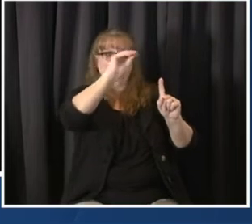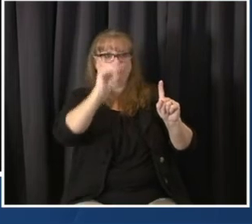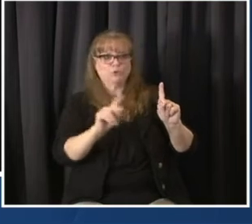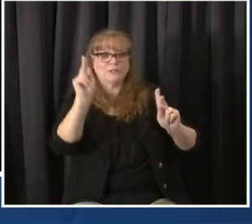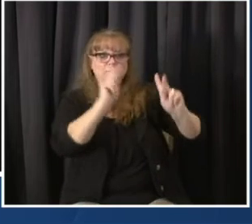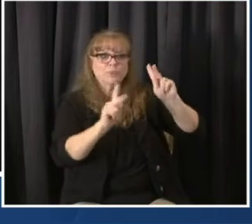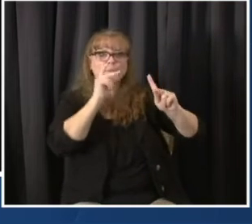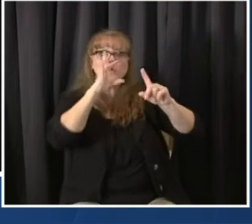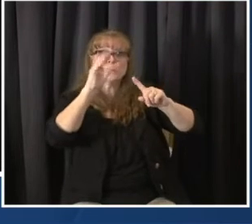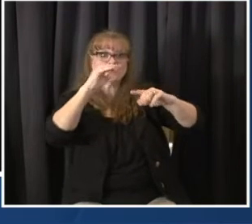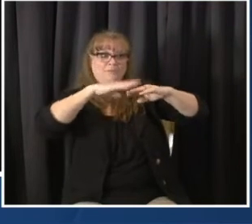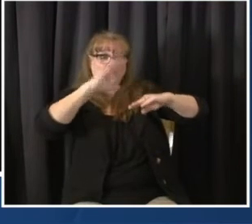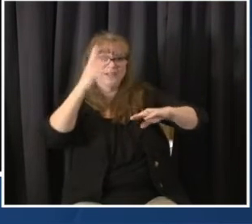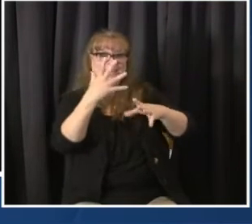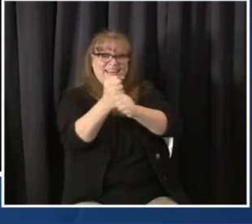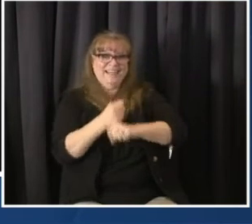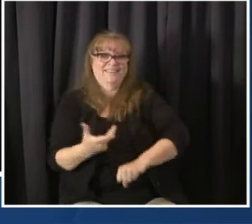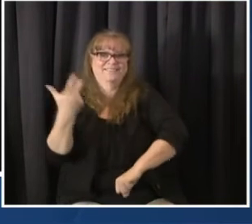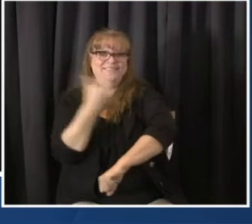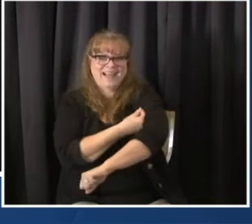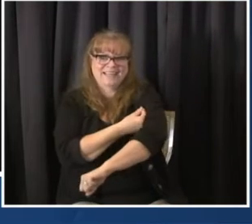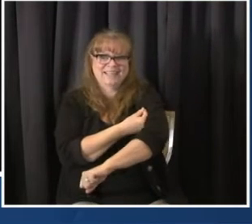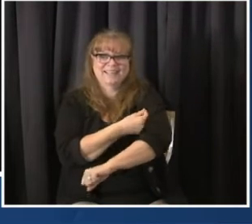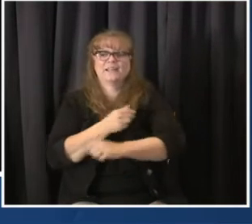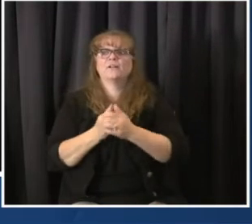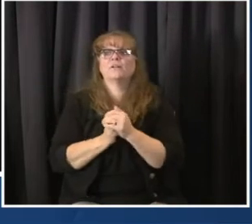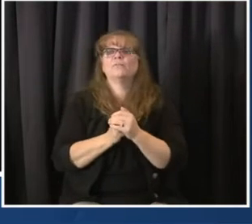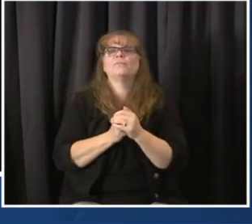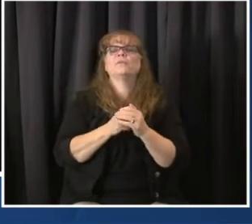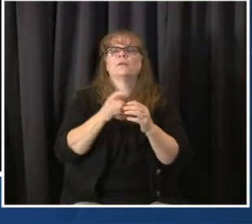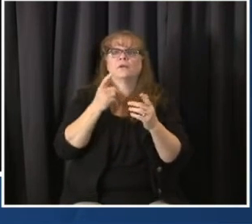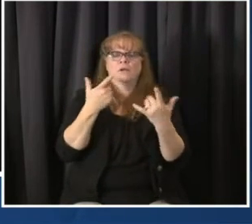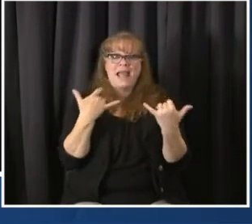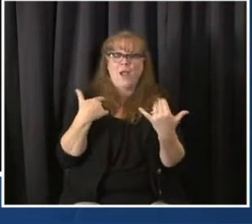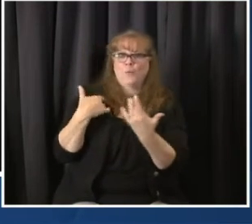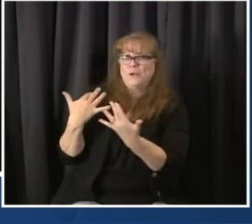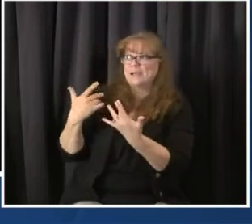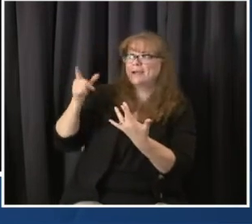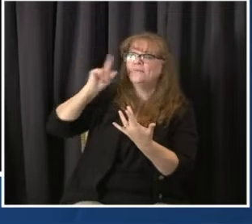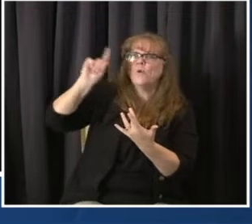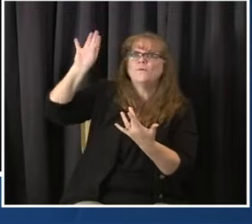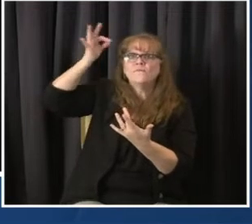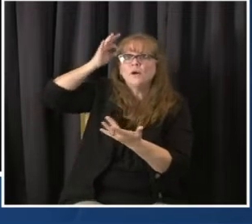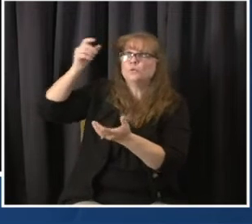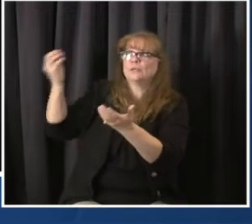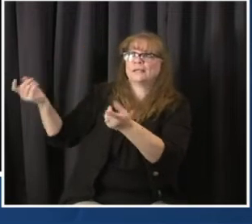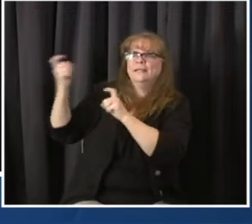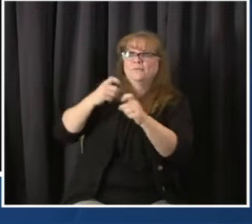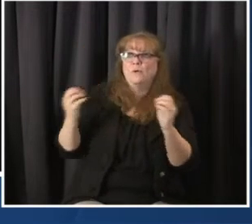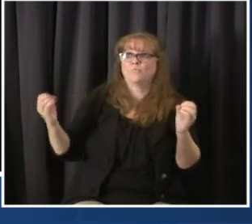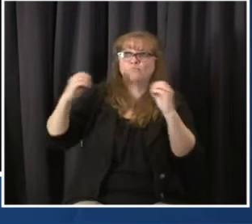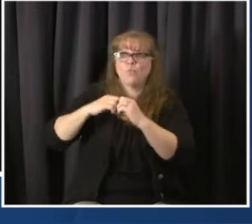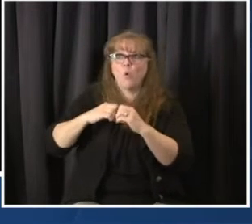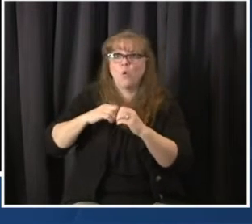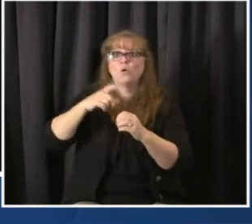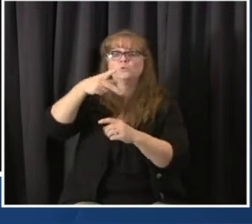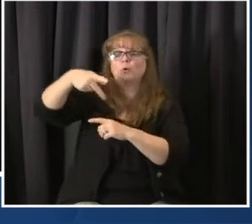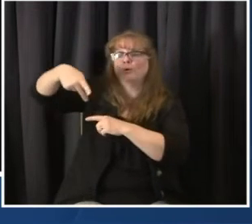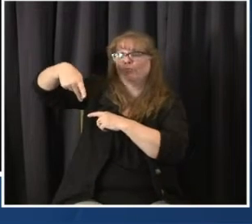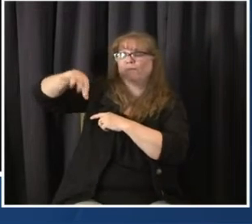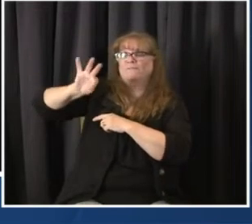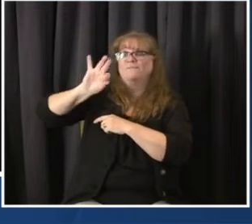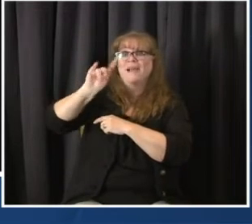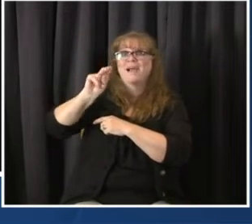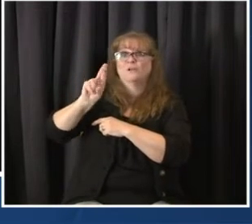vaccine, and particularly the Pfizer vaccine numbers have been a little bit more erratic than the Moderna vaccines. And we are subject to what we